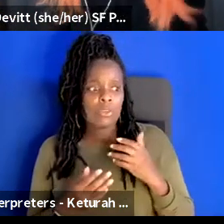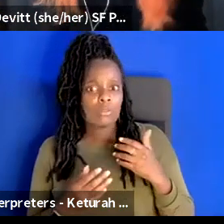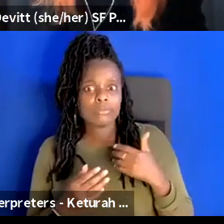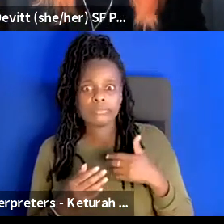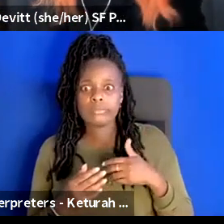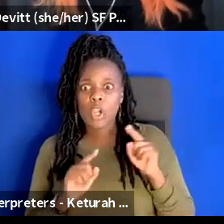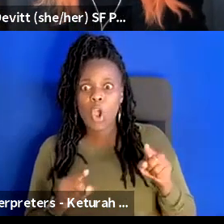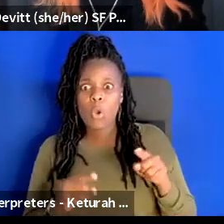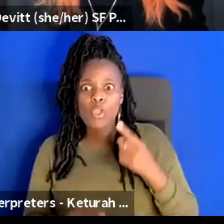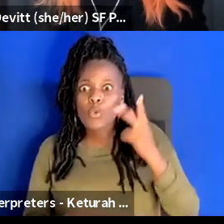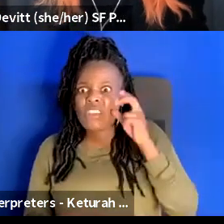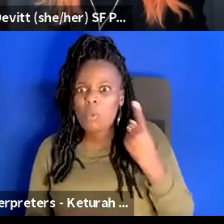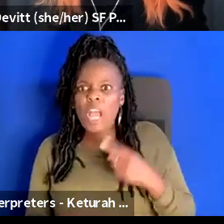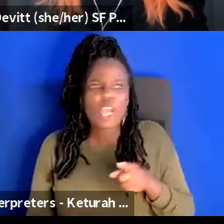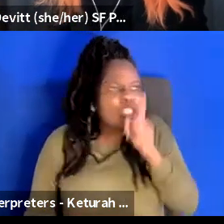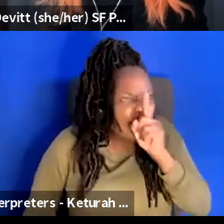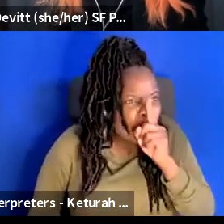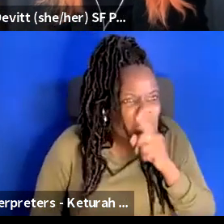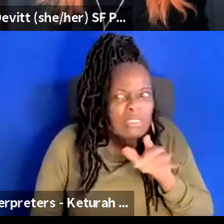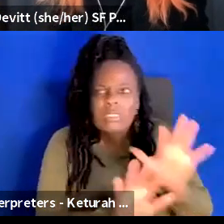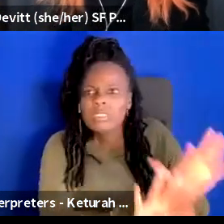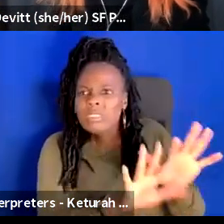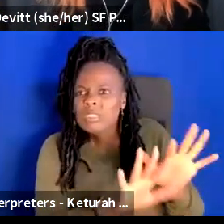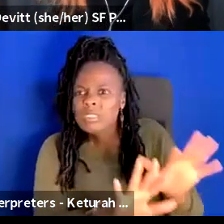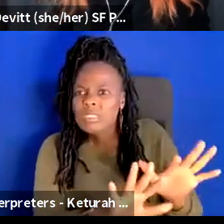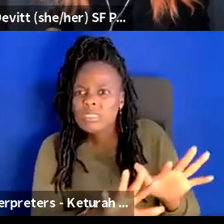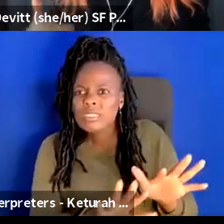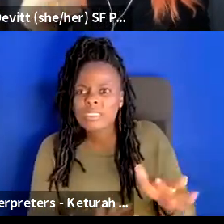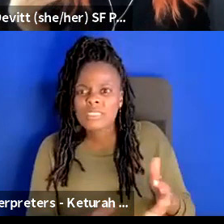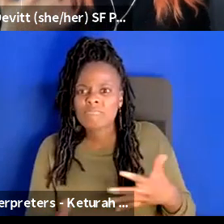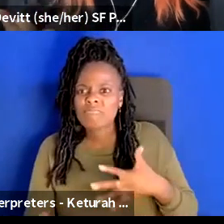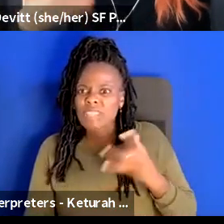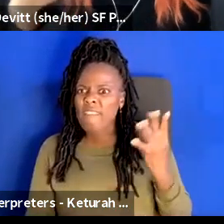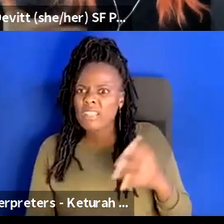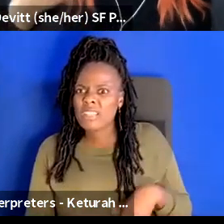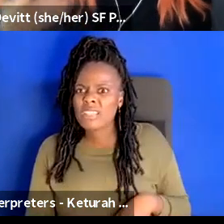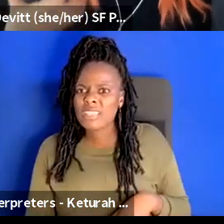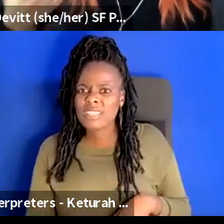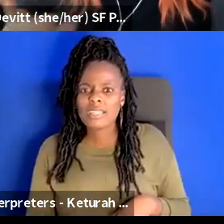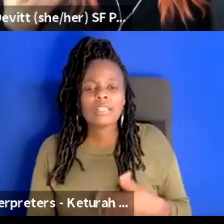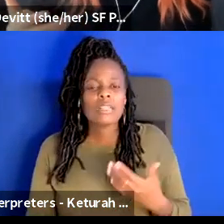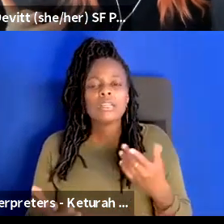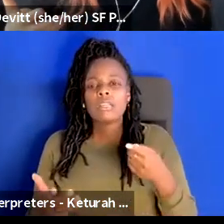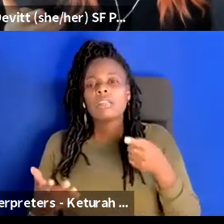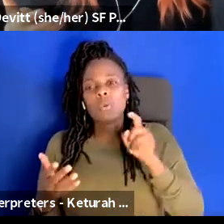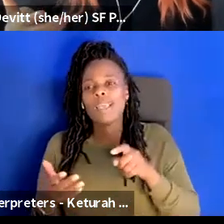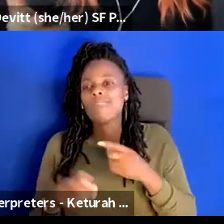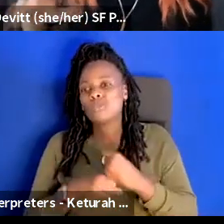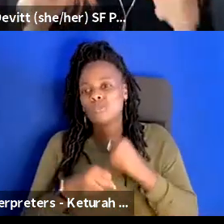that so i think we we have to make room for